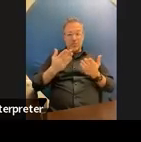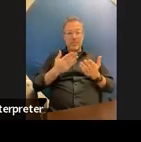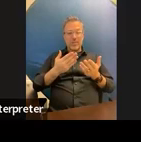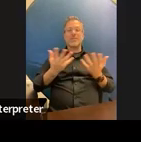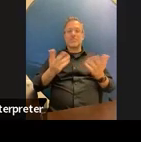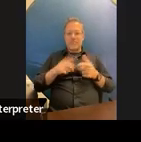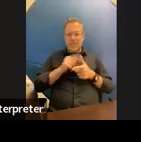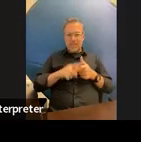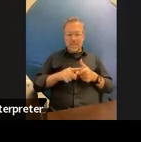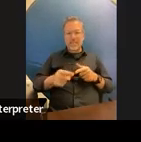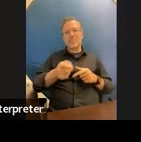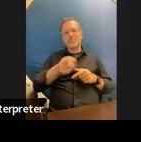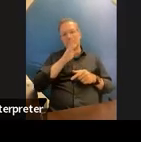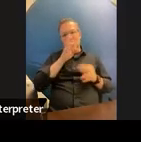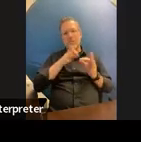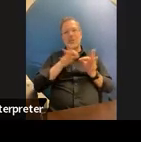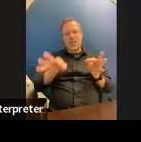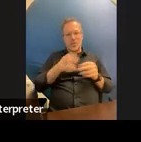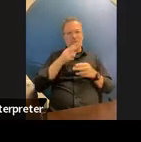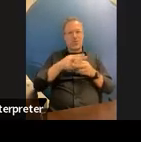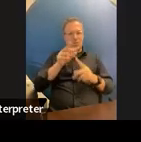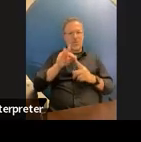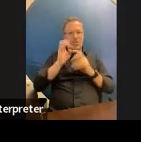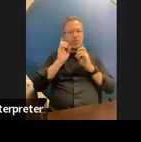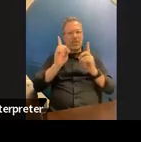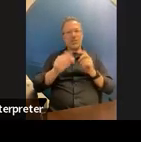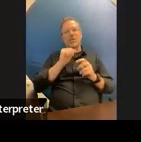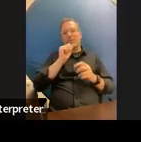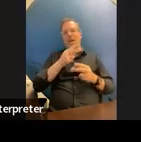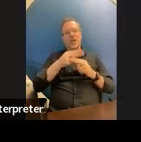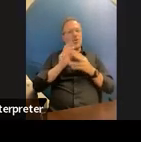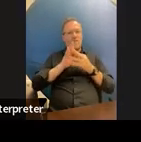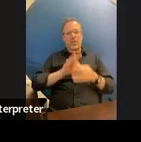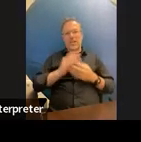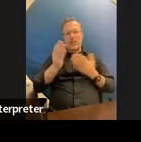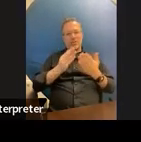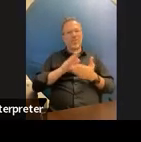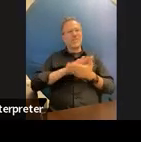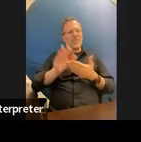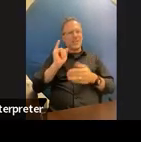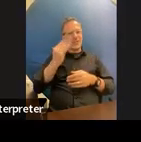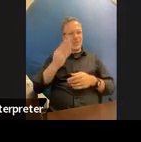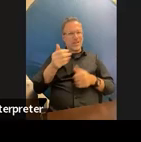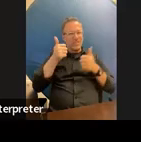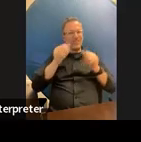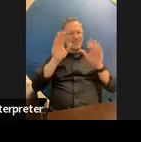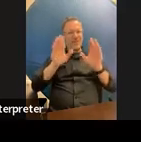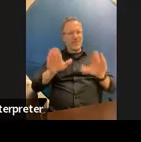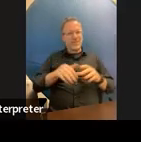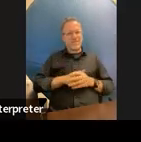is a special education service and not a related service nice job you guys are awesome